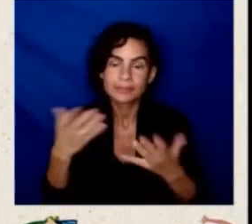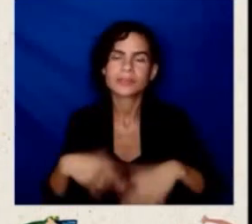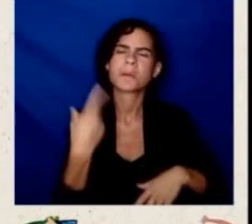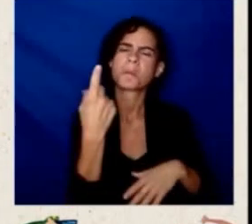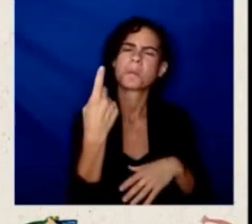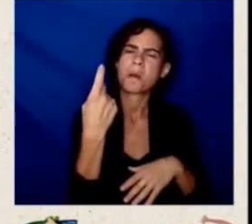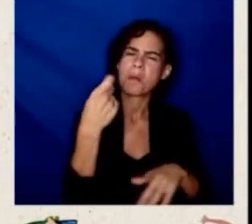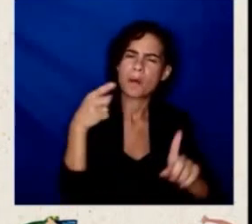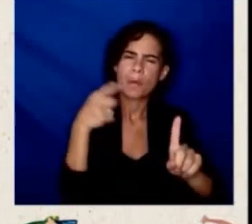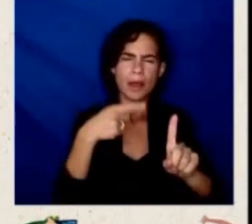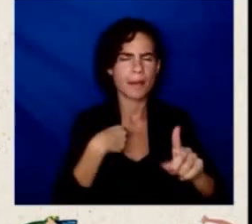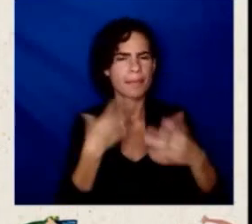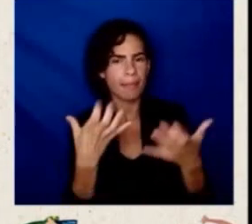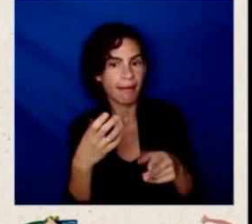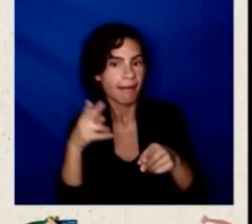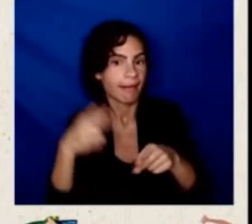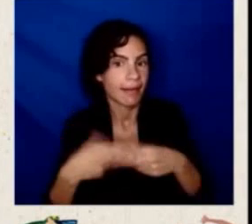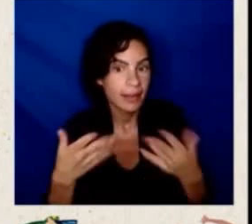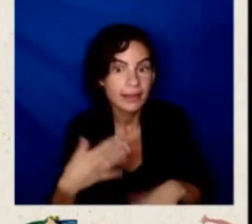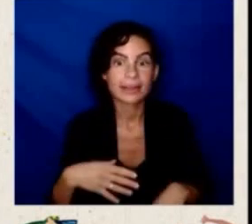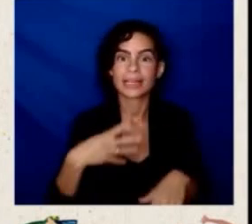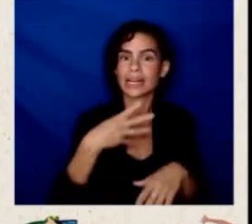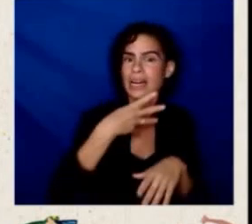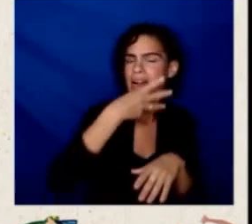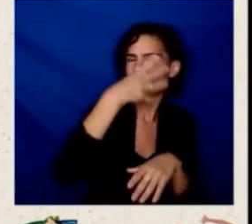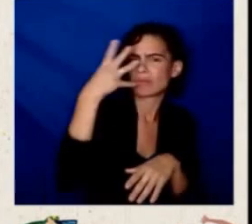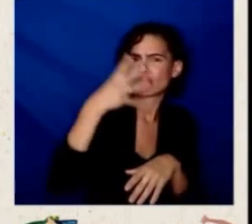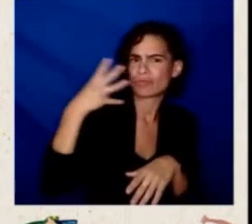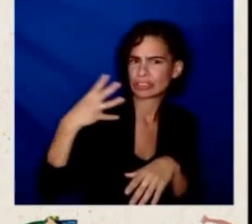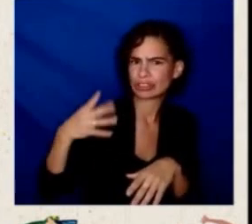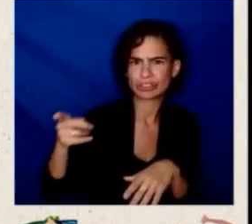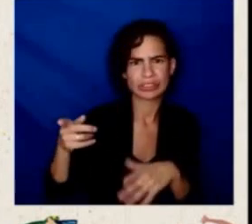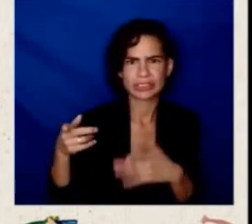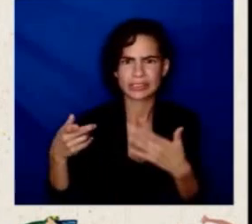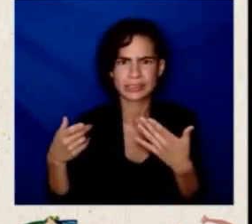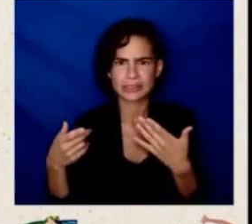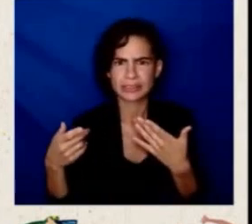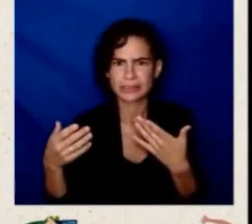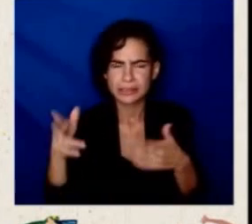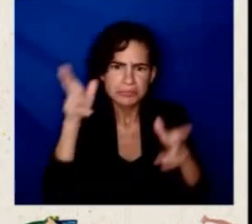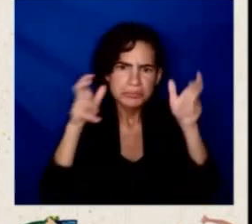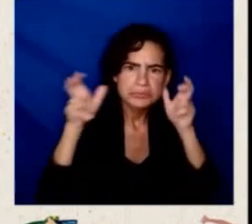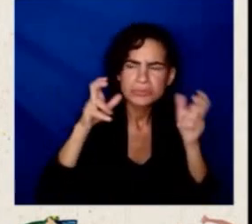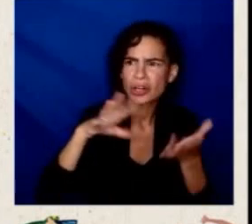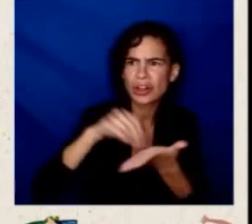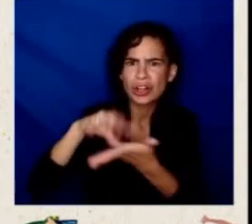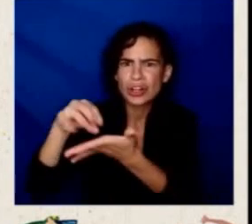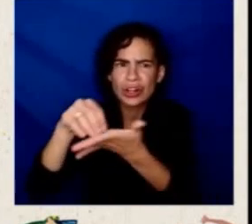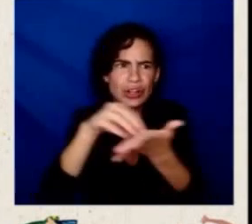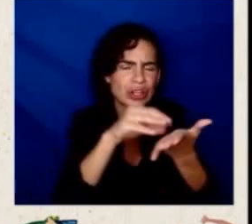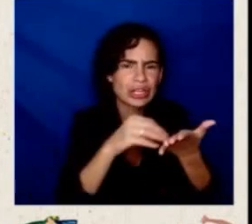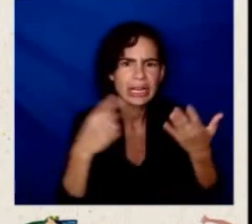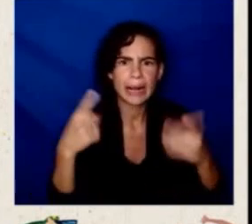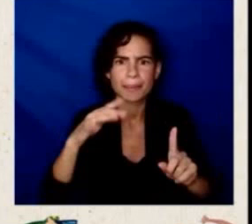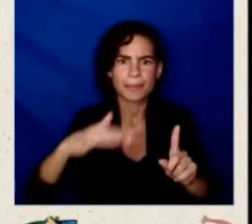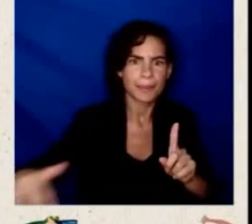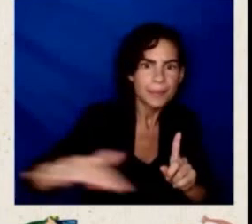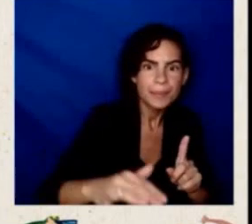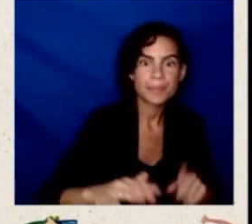immigration space because we are not only executing on our own vision but also erasing